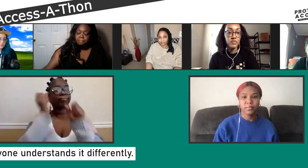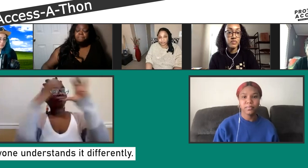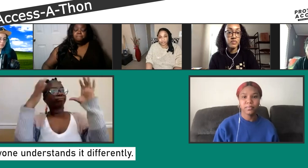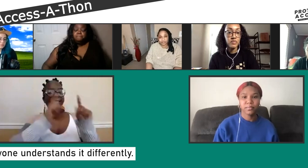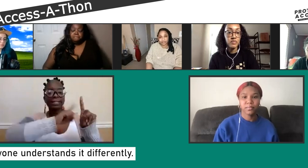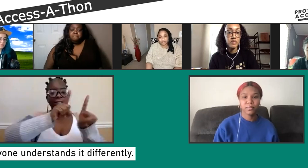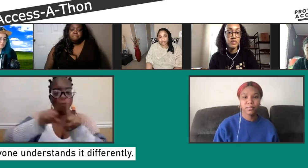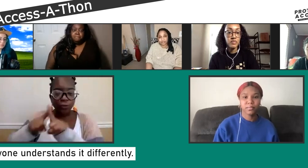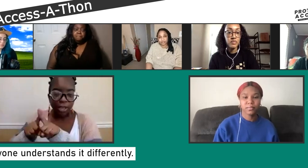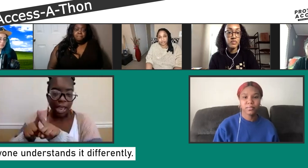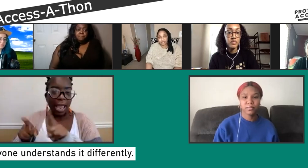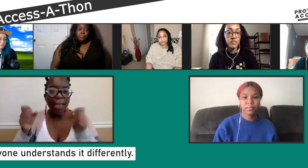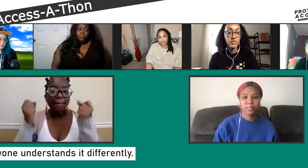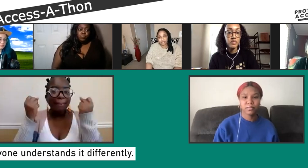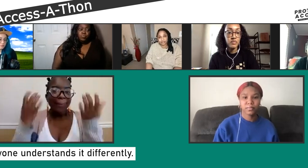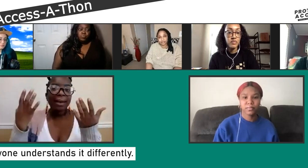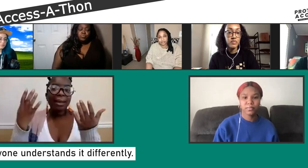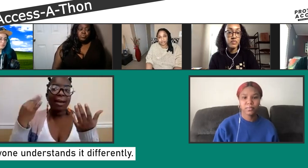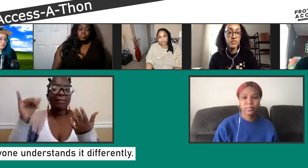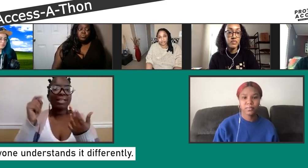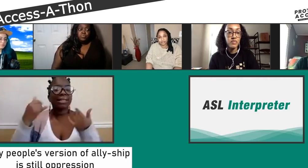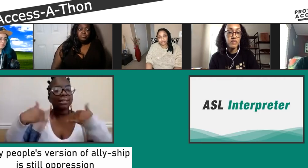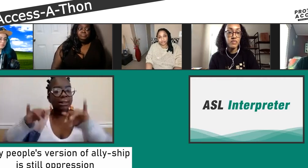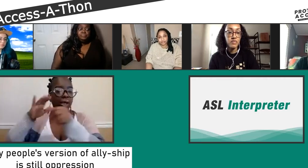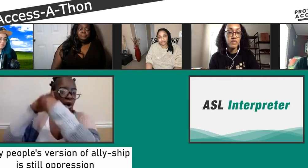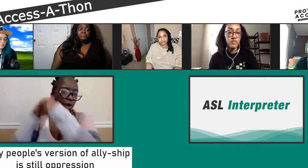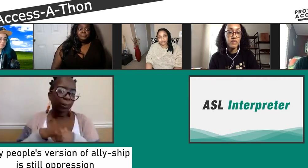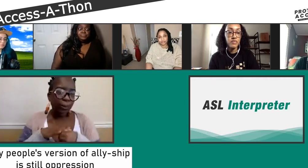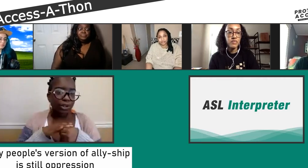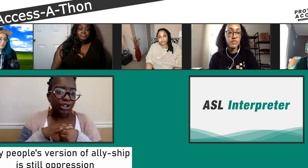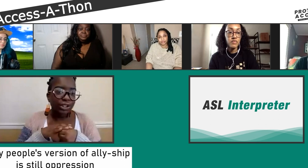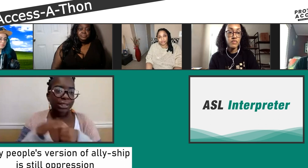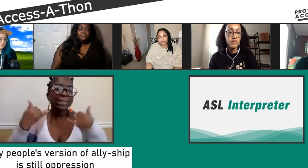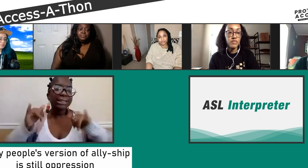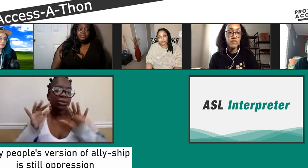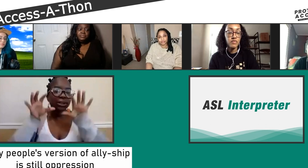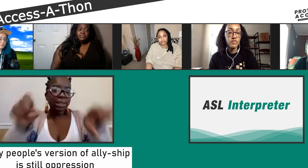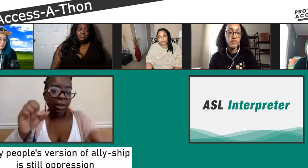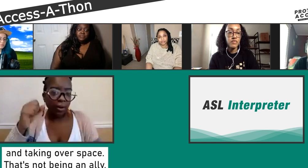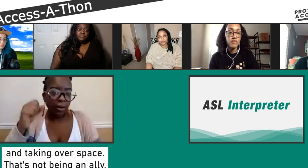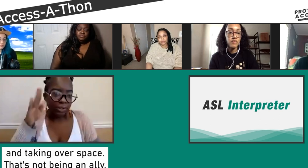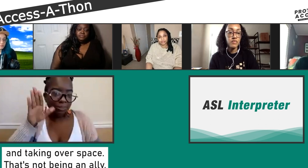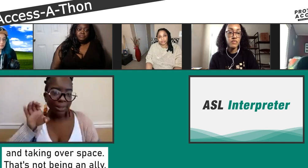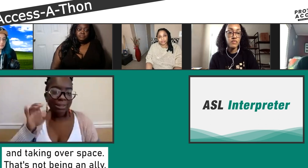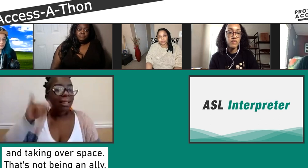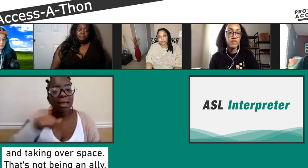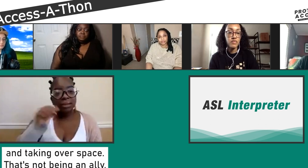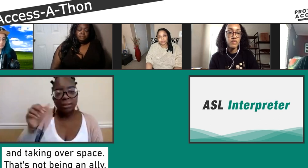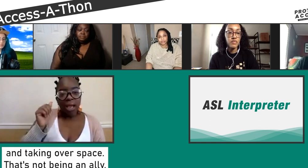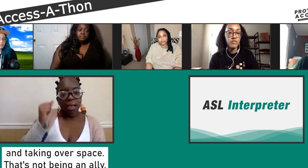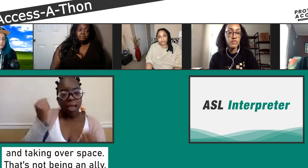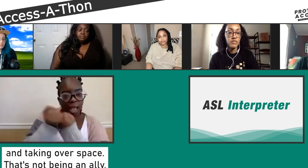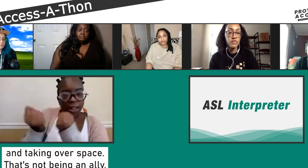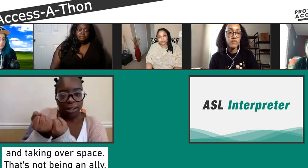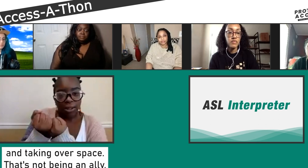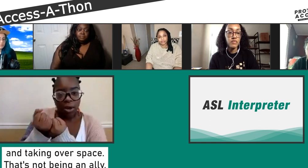like. Everyone has different vision or envisions about this certain type of person and different